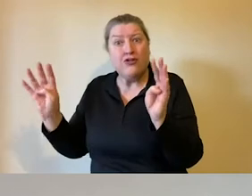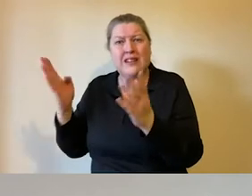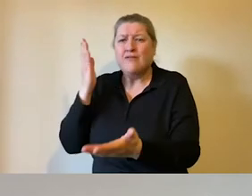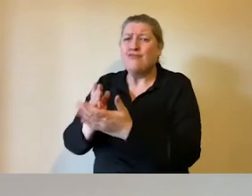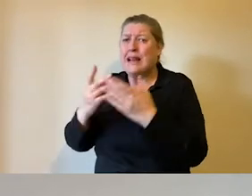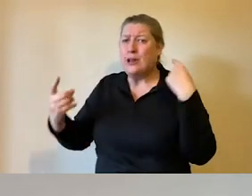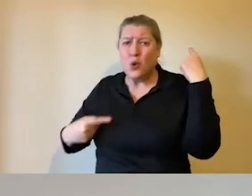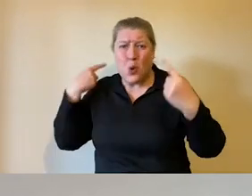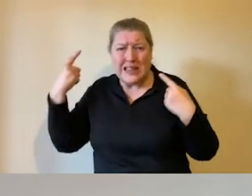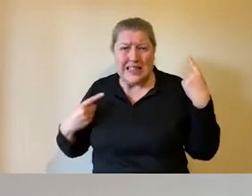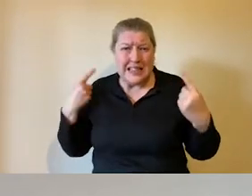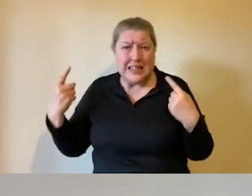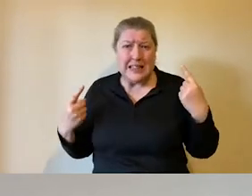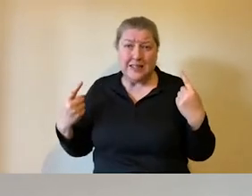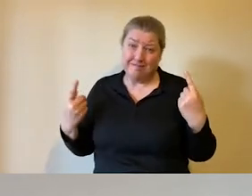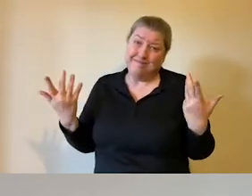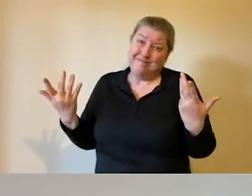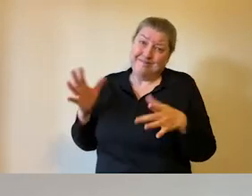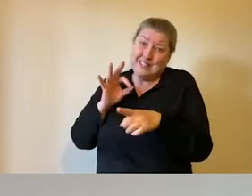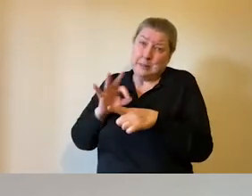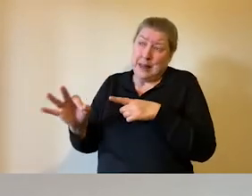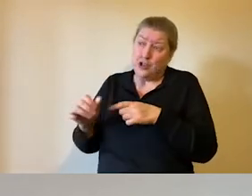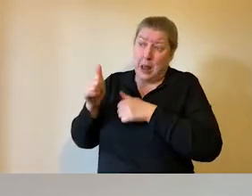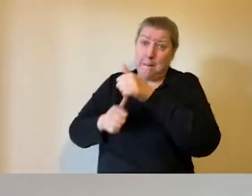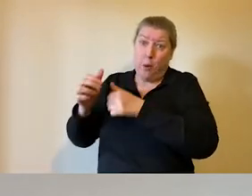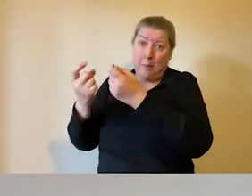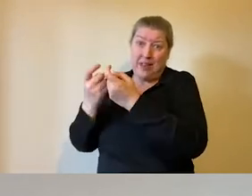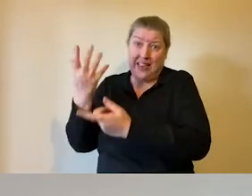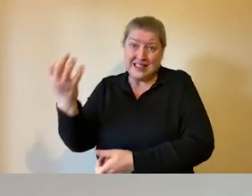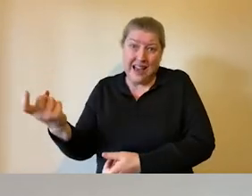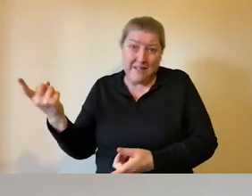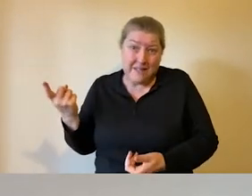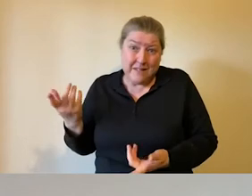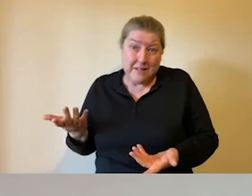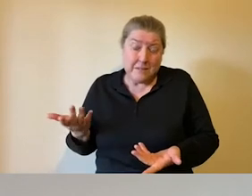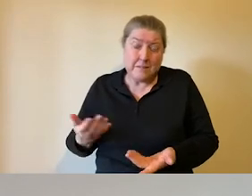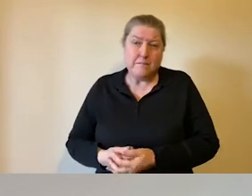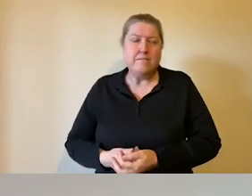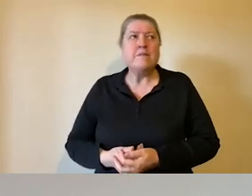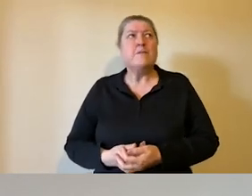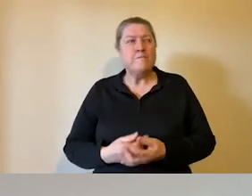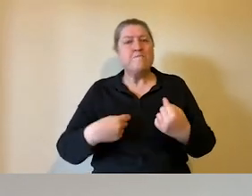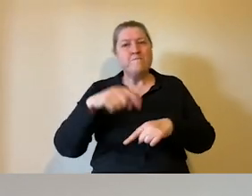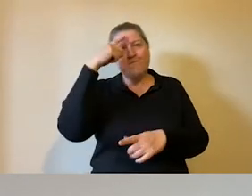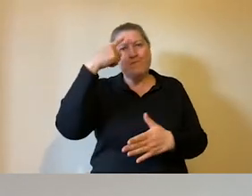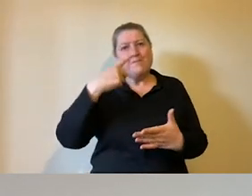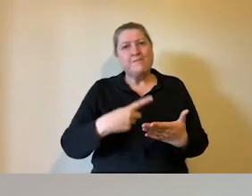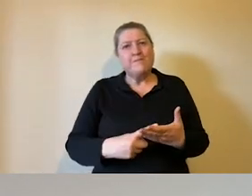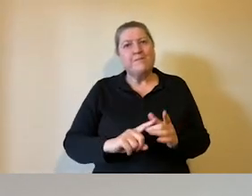galleries are incredibly noisy, particularly if they've got popular objects in them. So what we decided to do